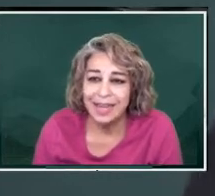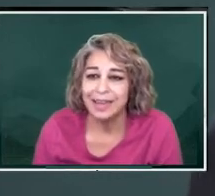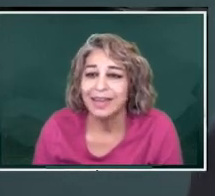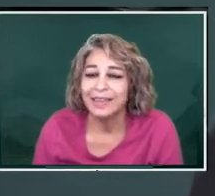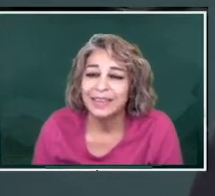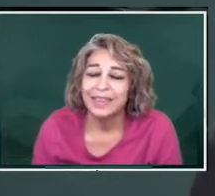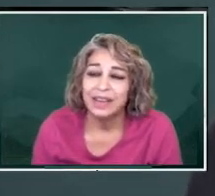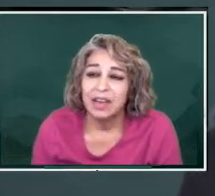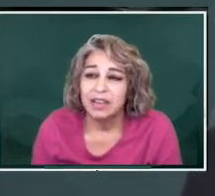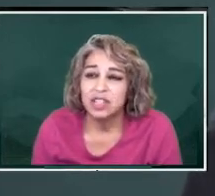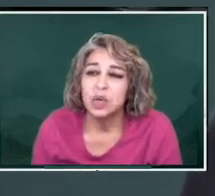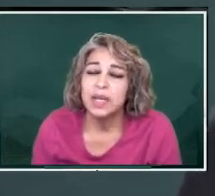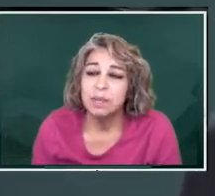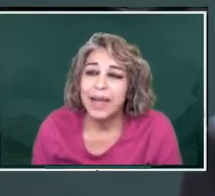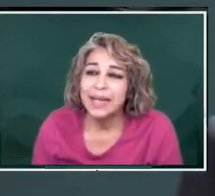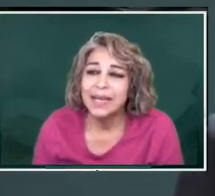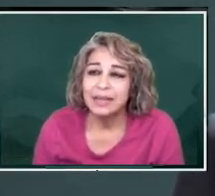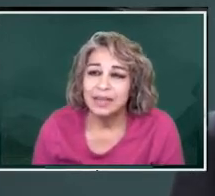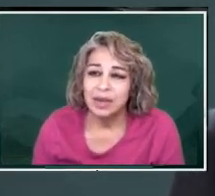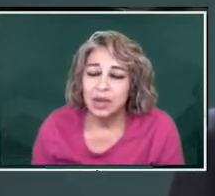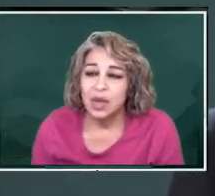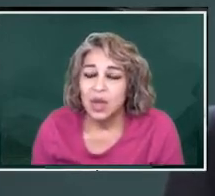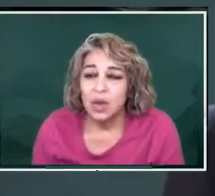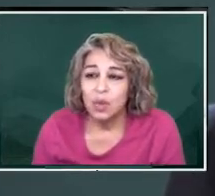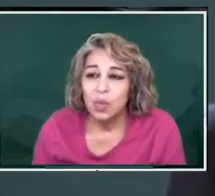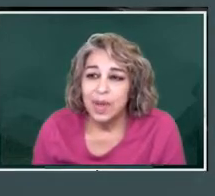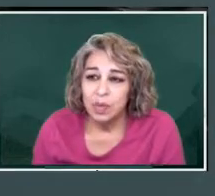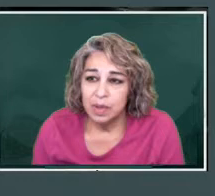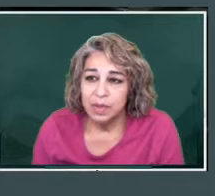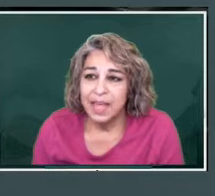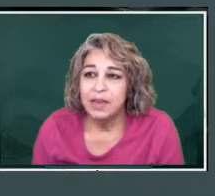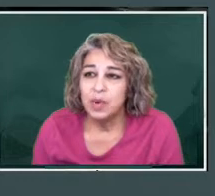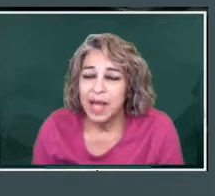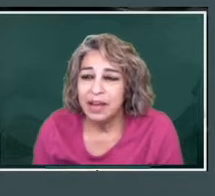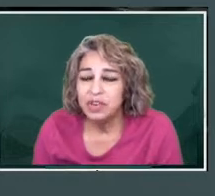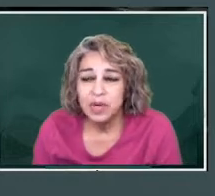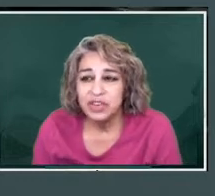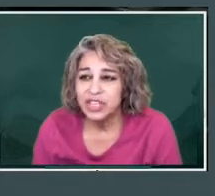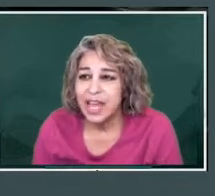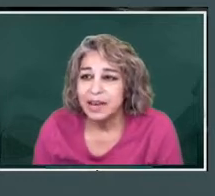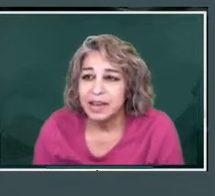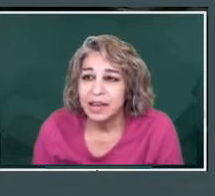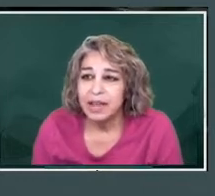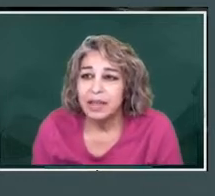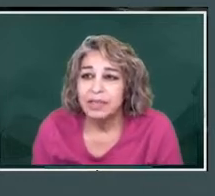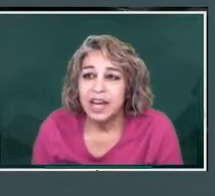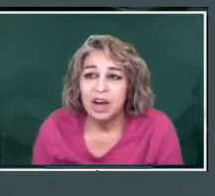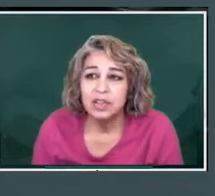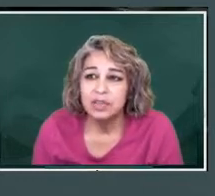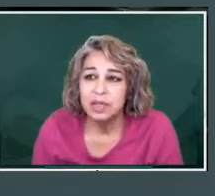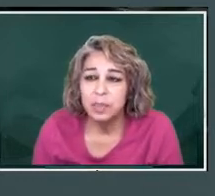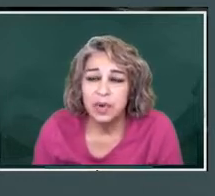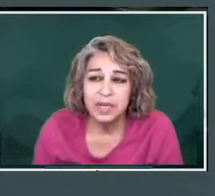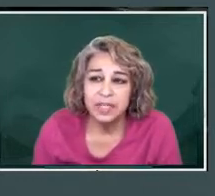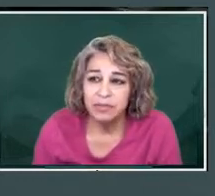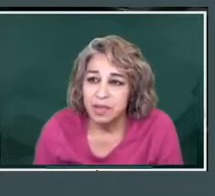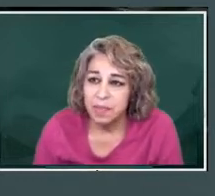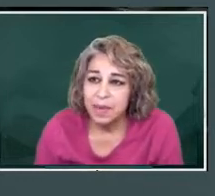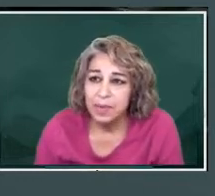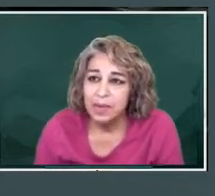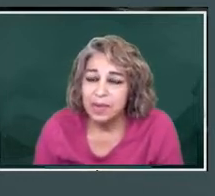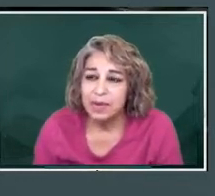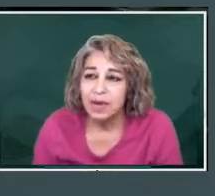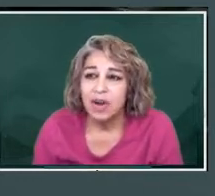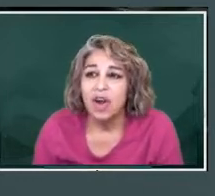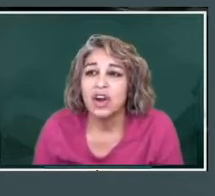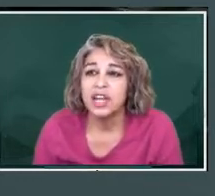ending. So little by little, we will, they will have to understand that all those supports for the